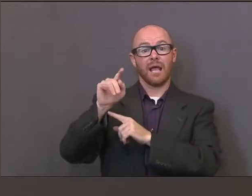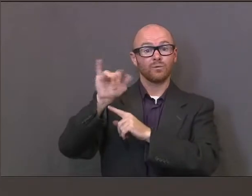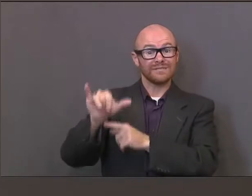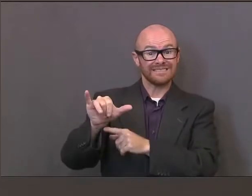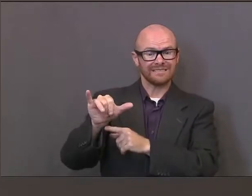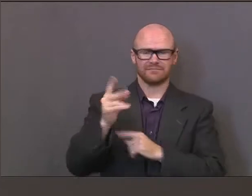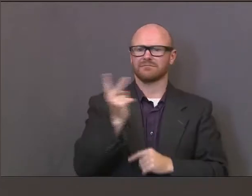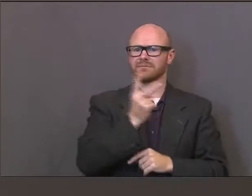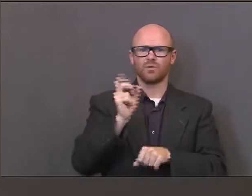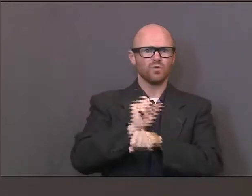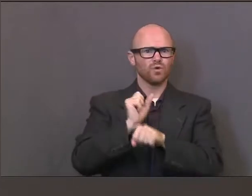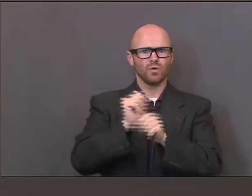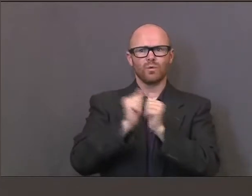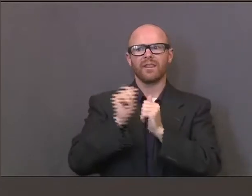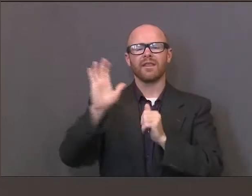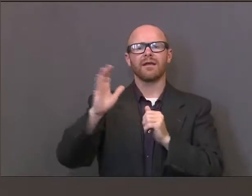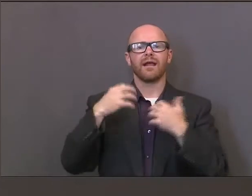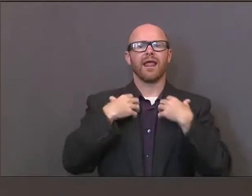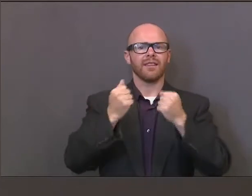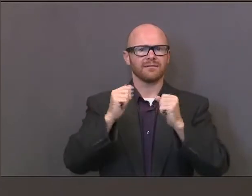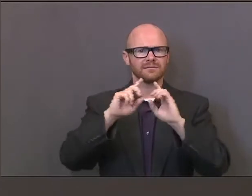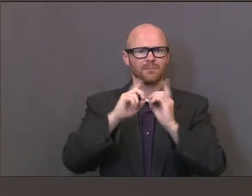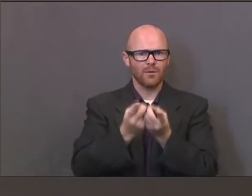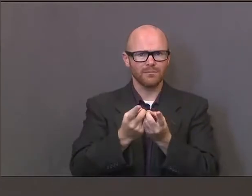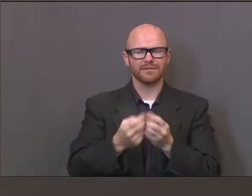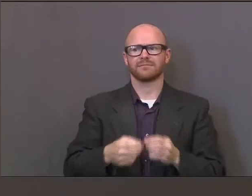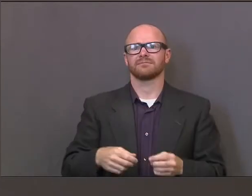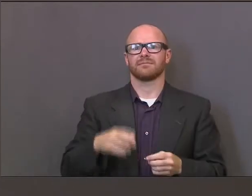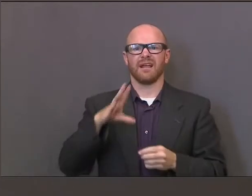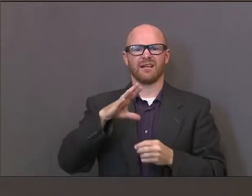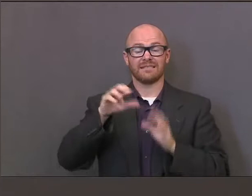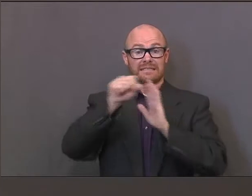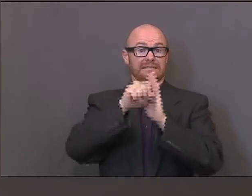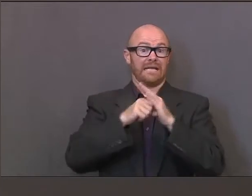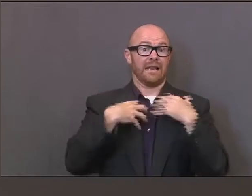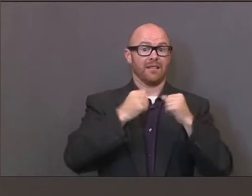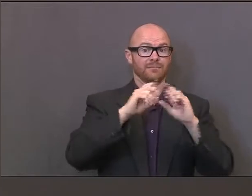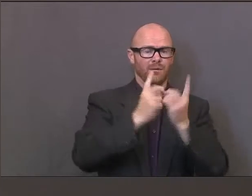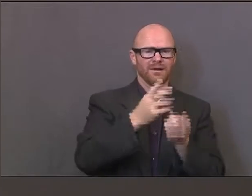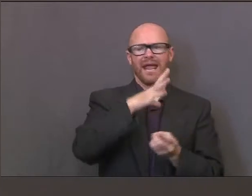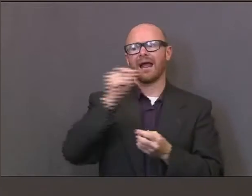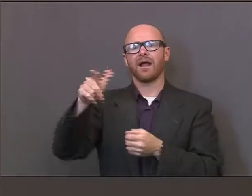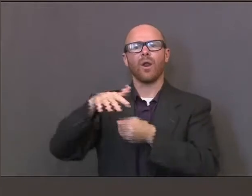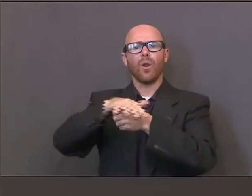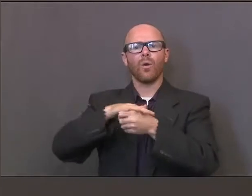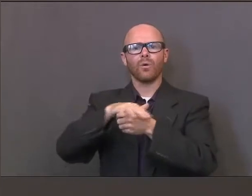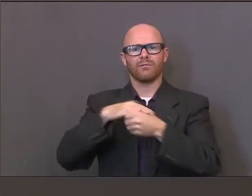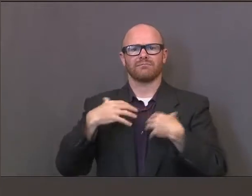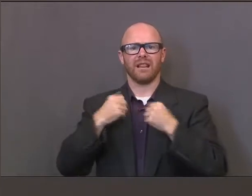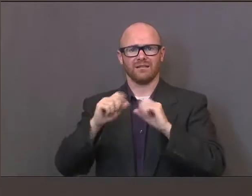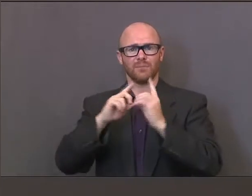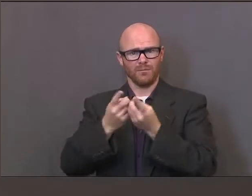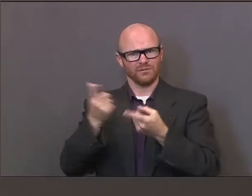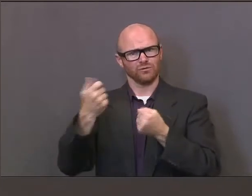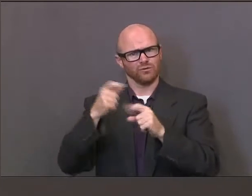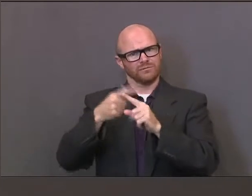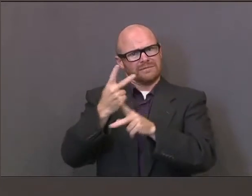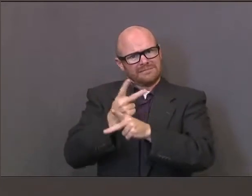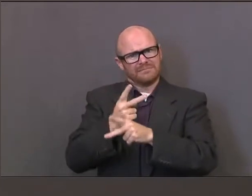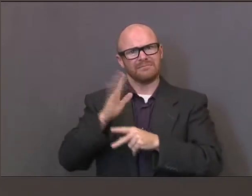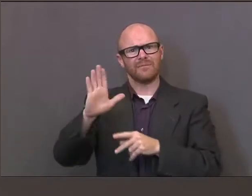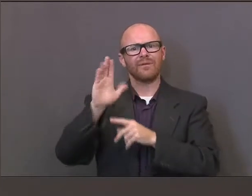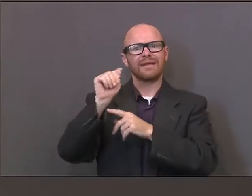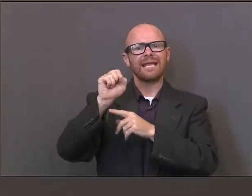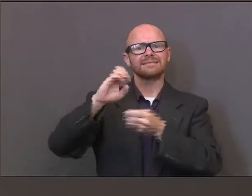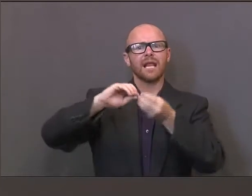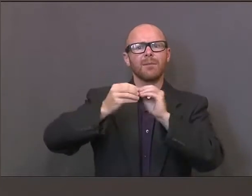number of weeks with the state health department to help work to bring the case counts down to allow them